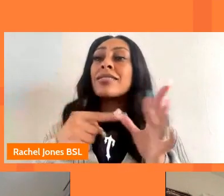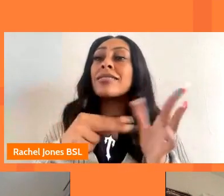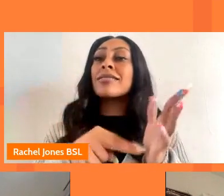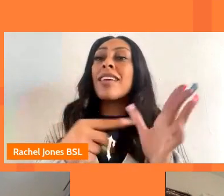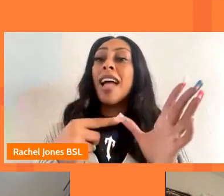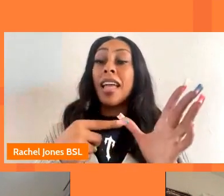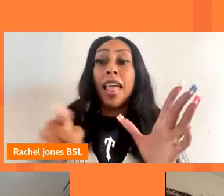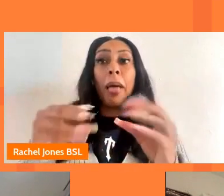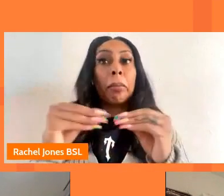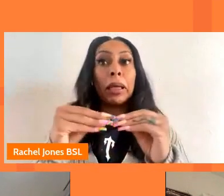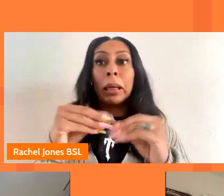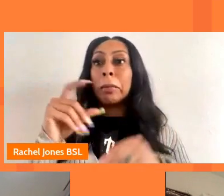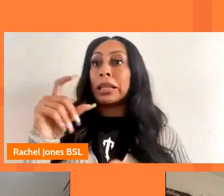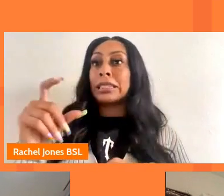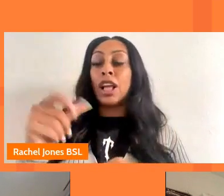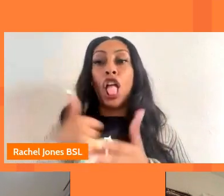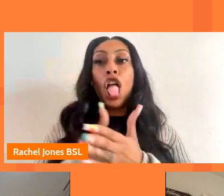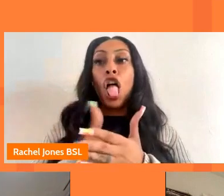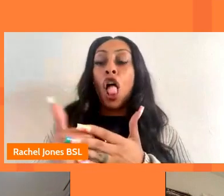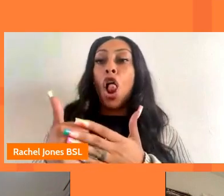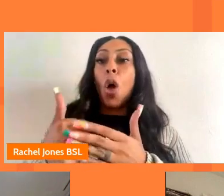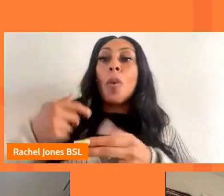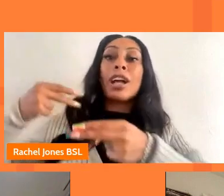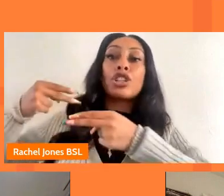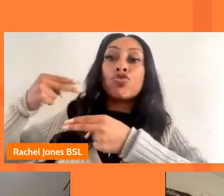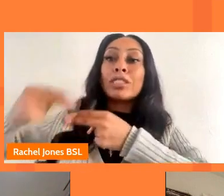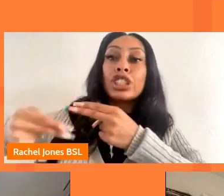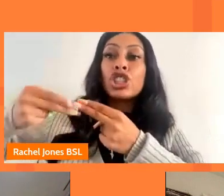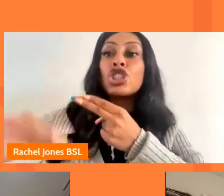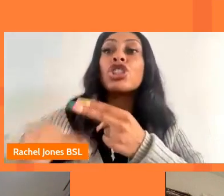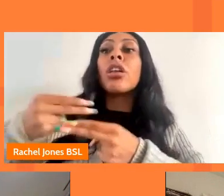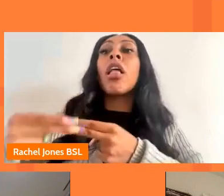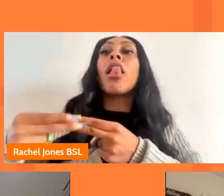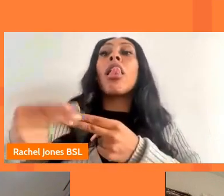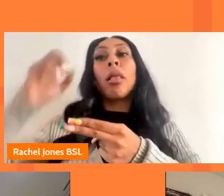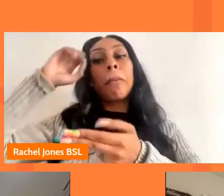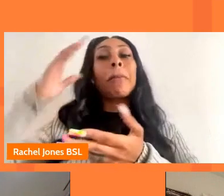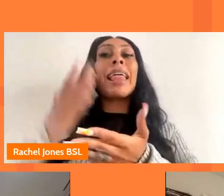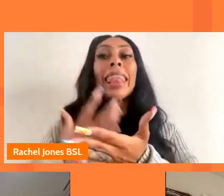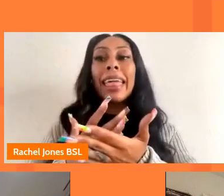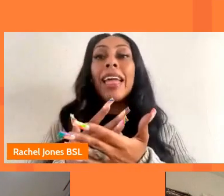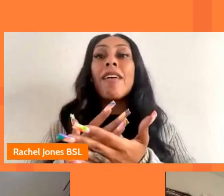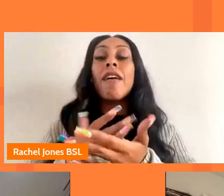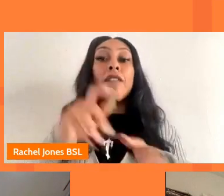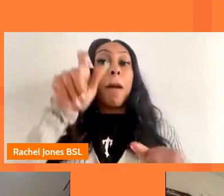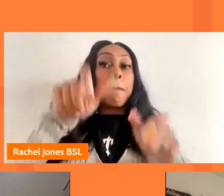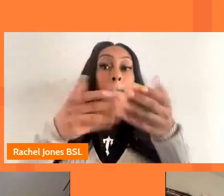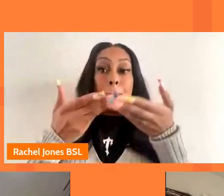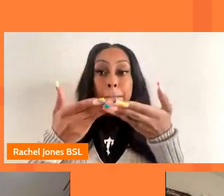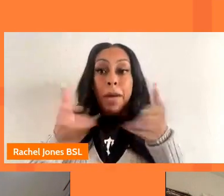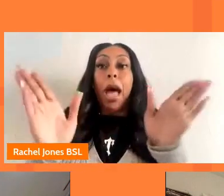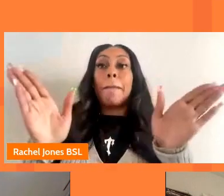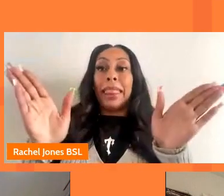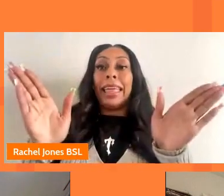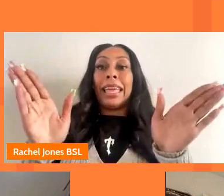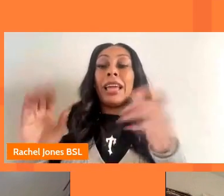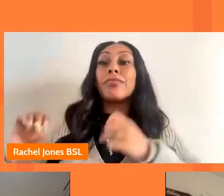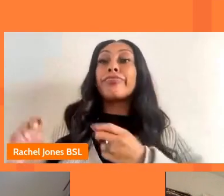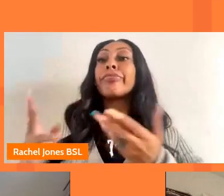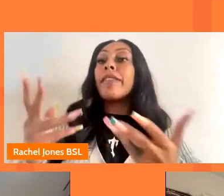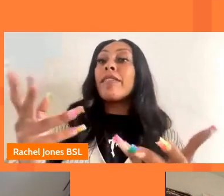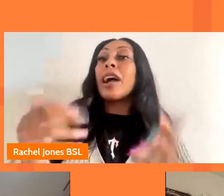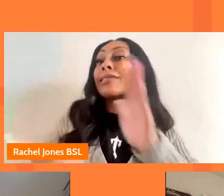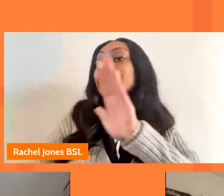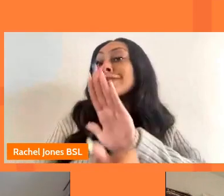always had a traditional um belief as part of its public service remit that it it should provide those kind of